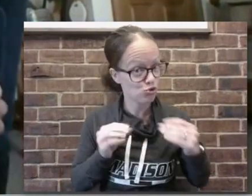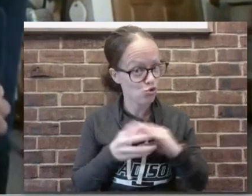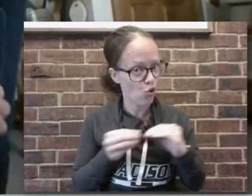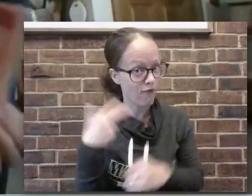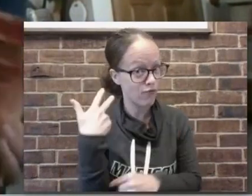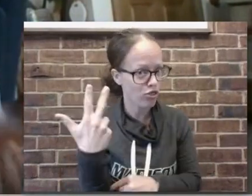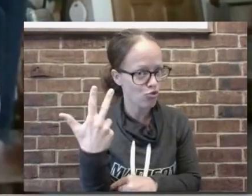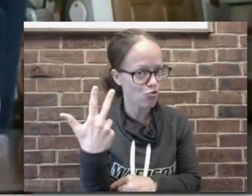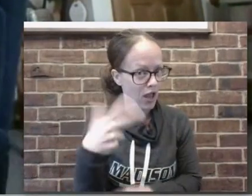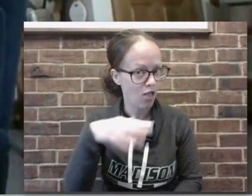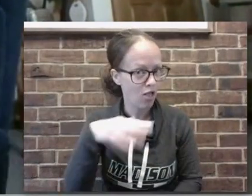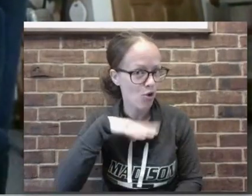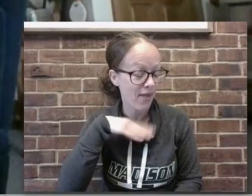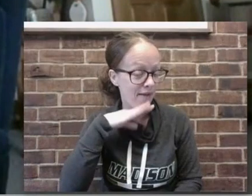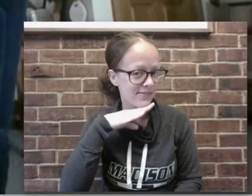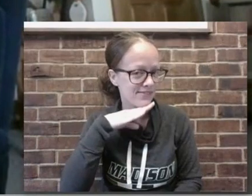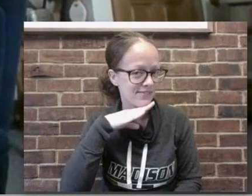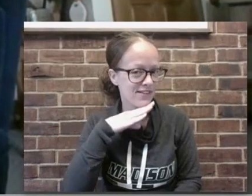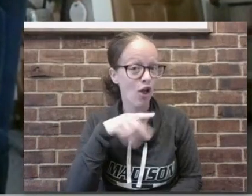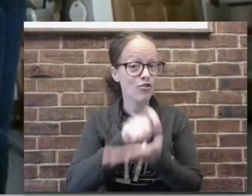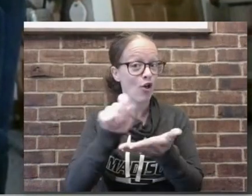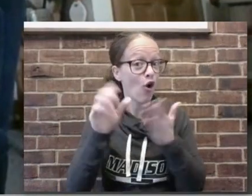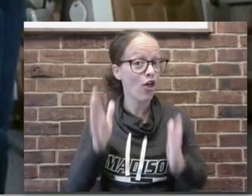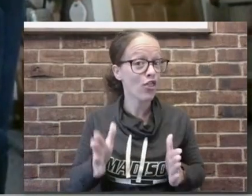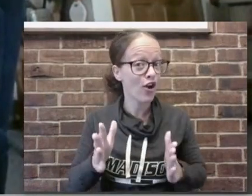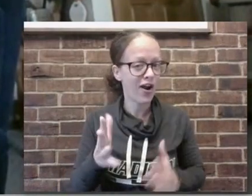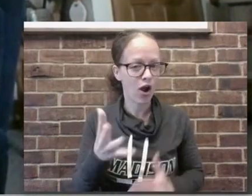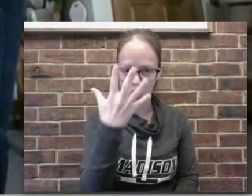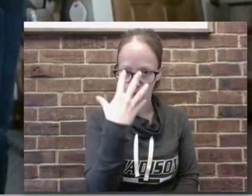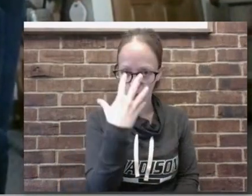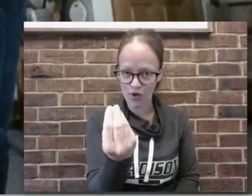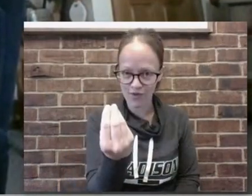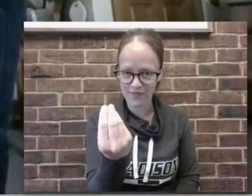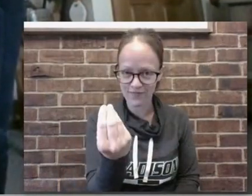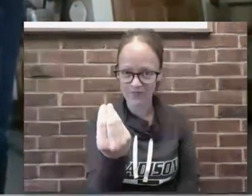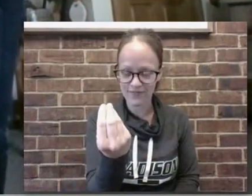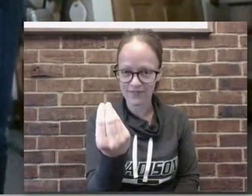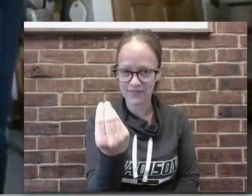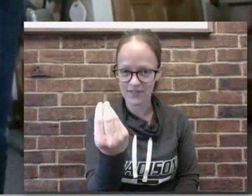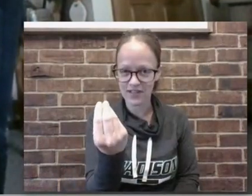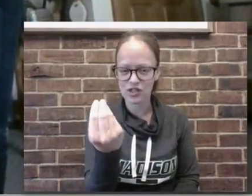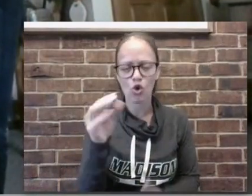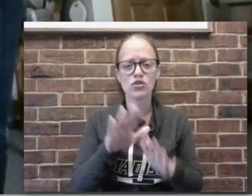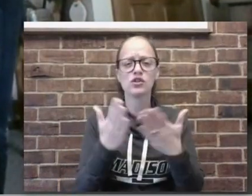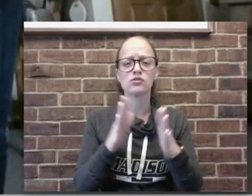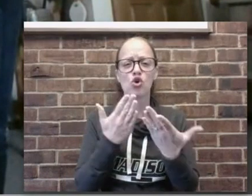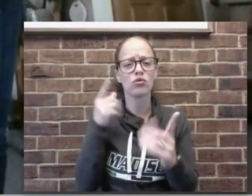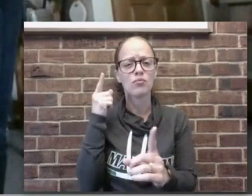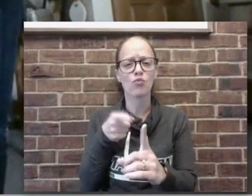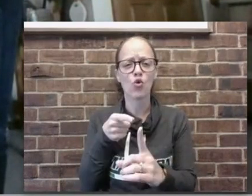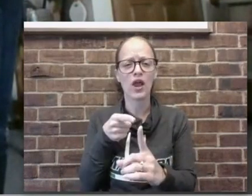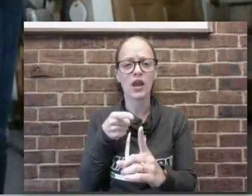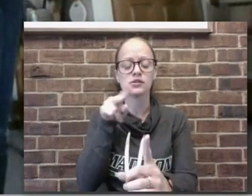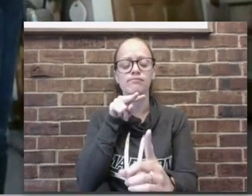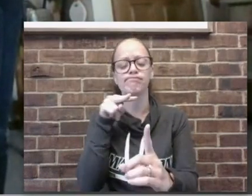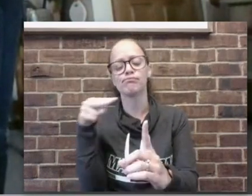by a wolf this book talks a lot about perspective we all know the story of the three little